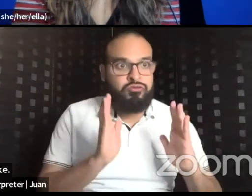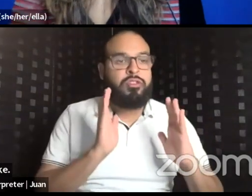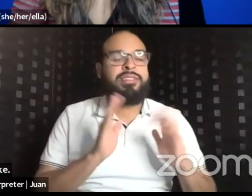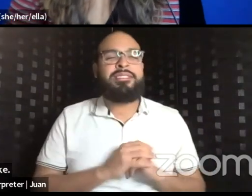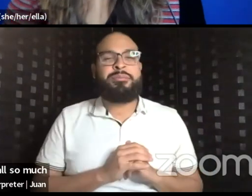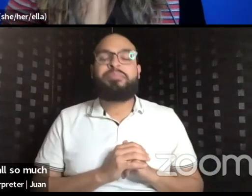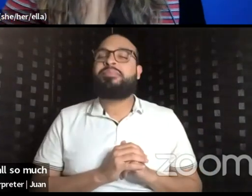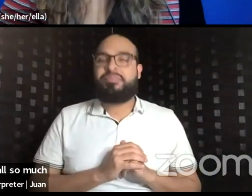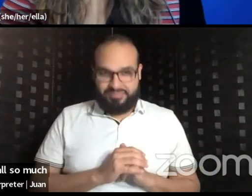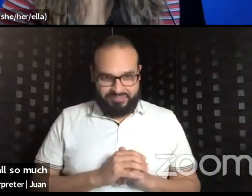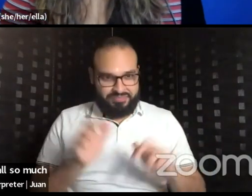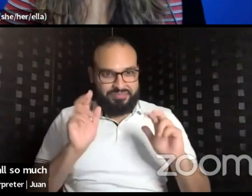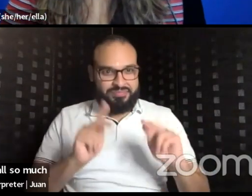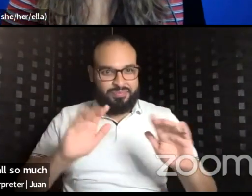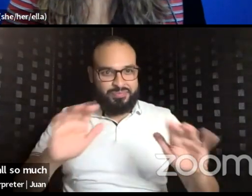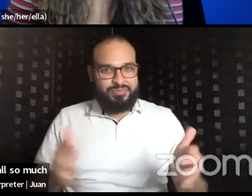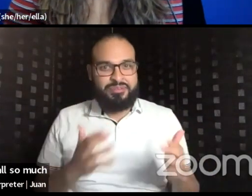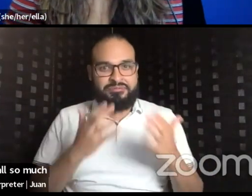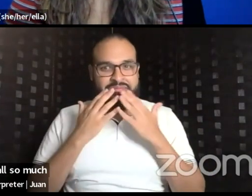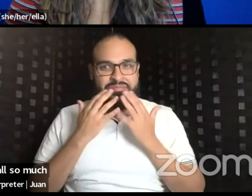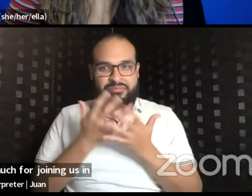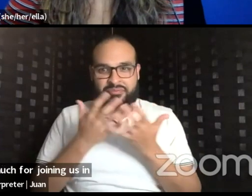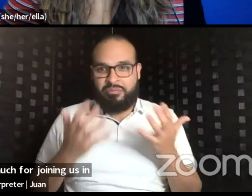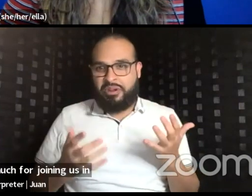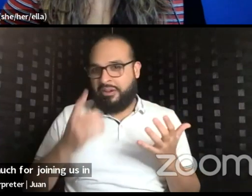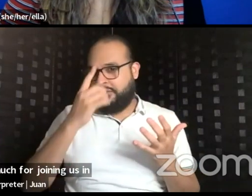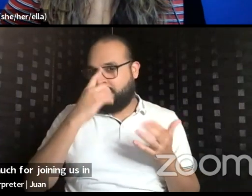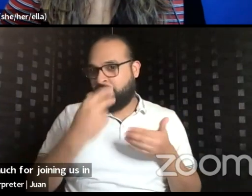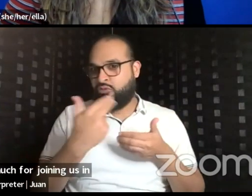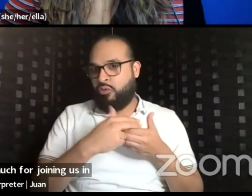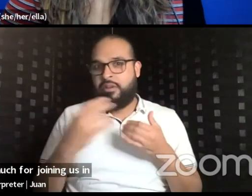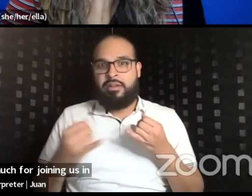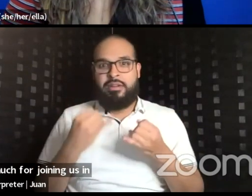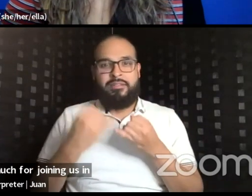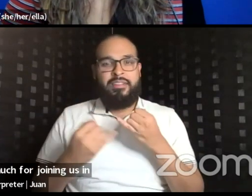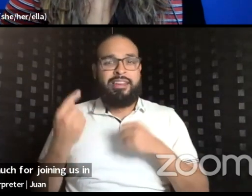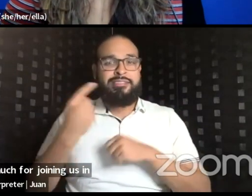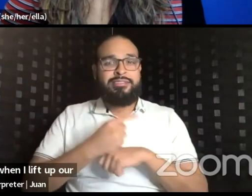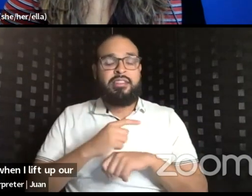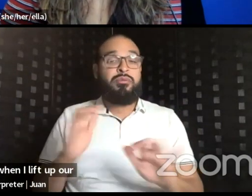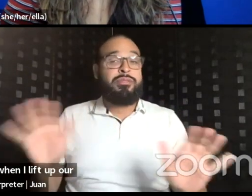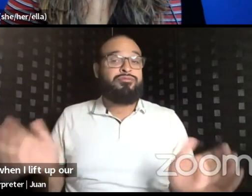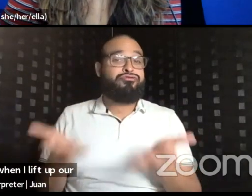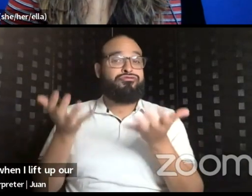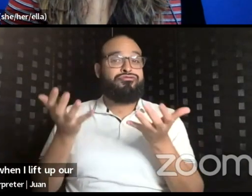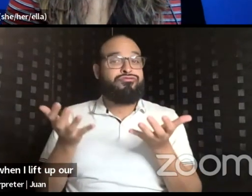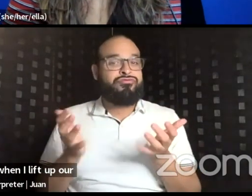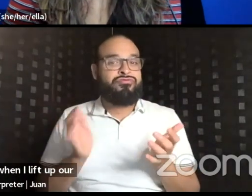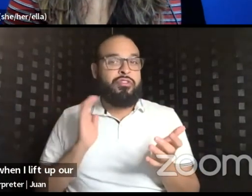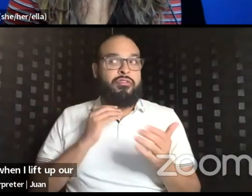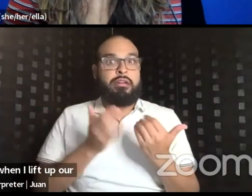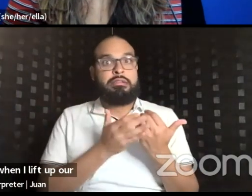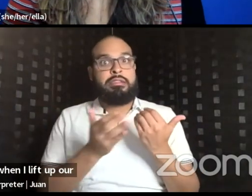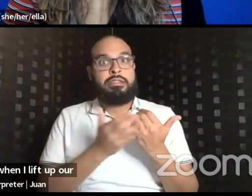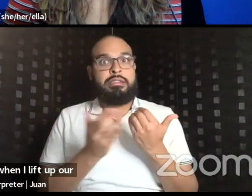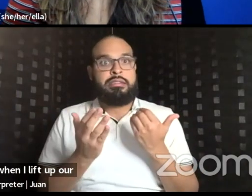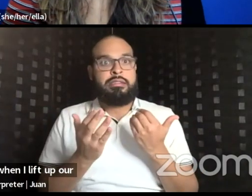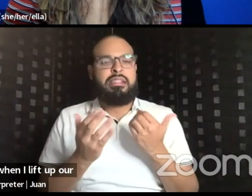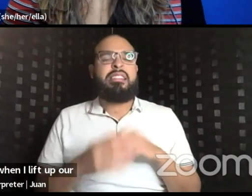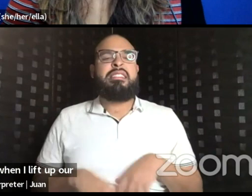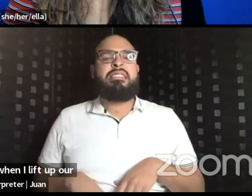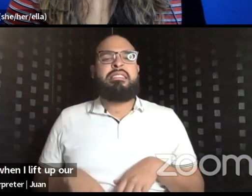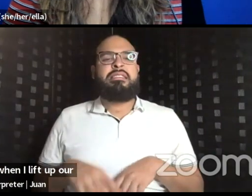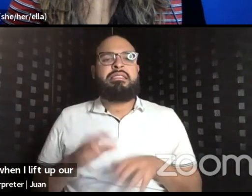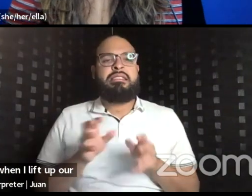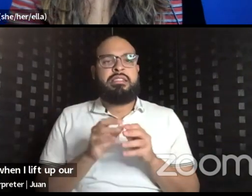much for joining us in the morning of our final day. just want to lift up our upcoming sessions. No more 10 out of 12, and